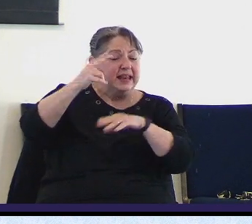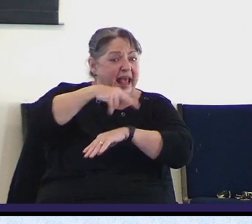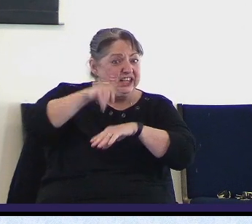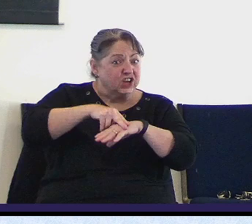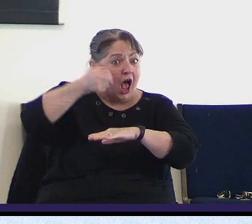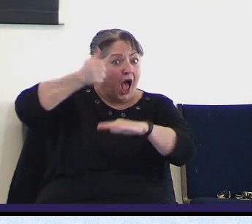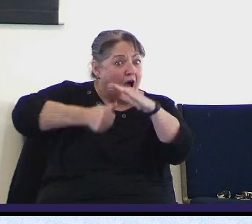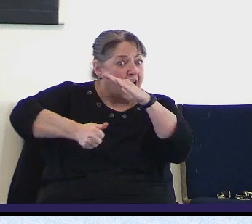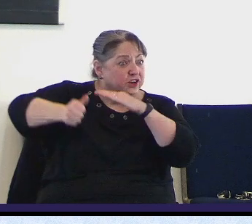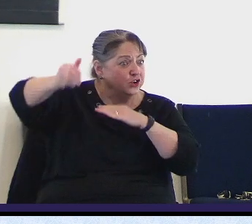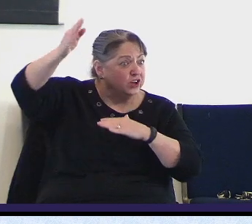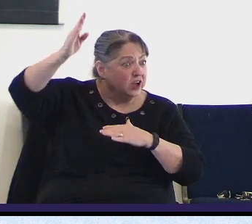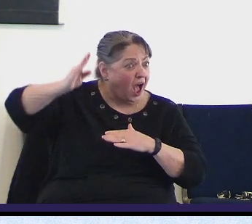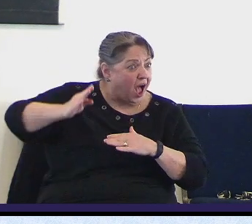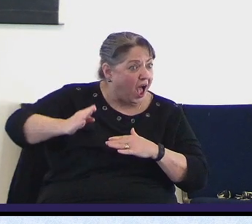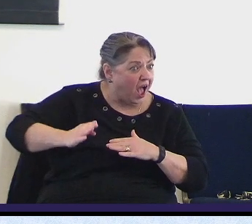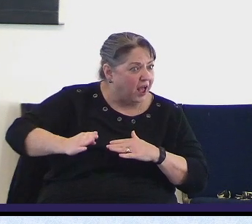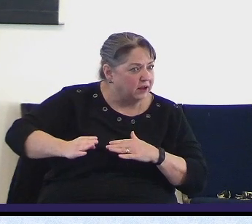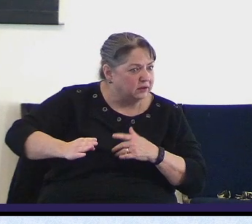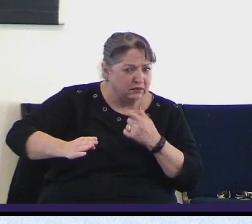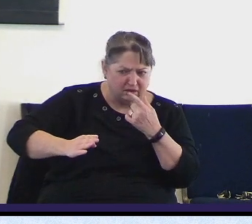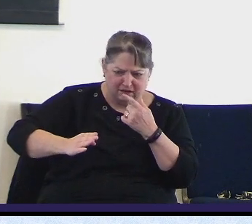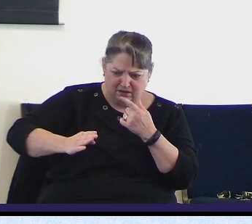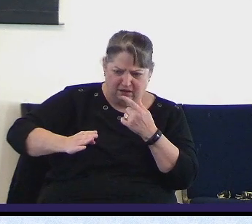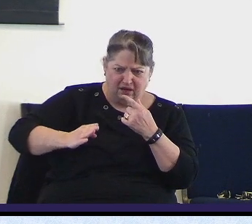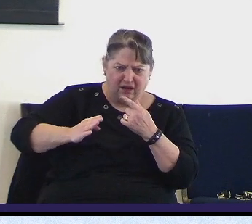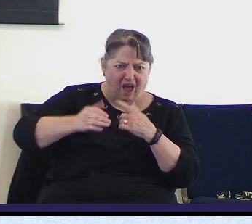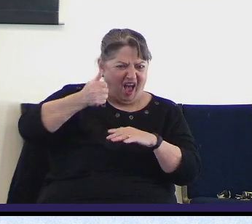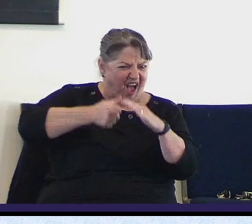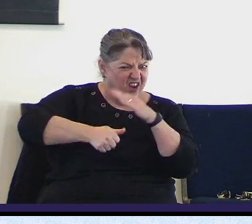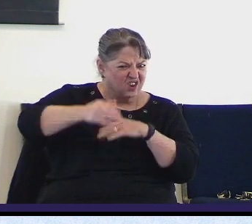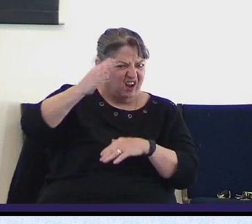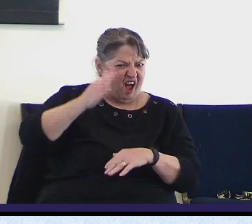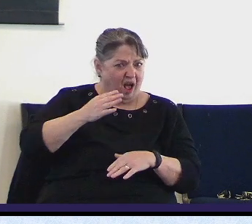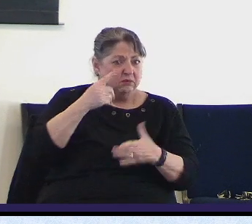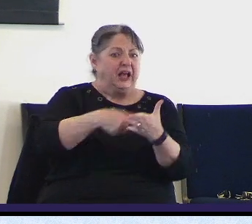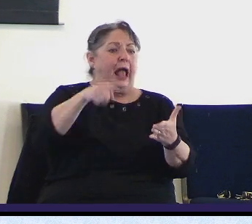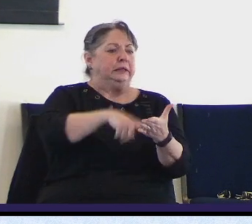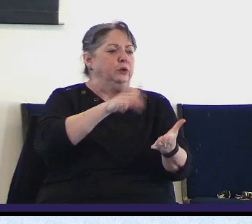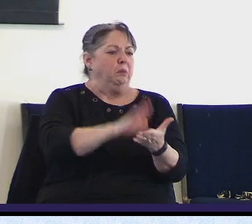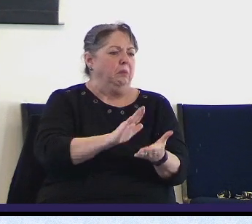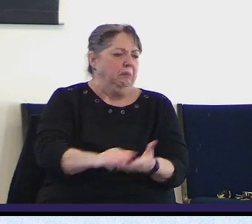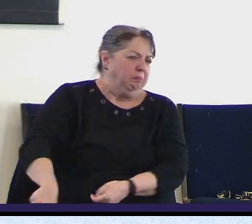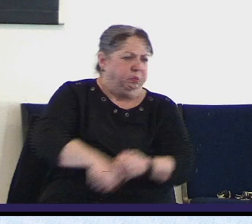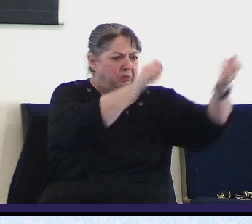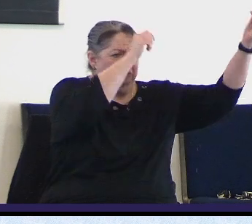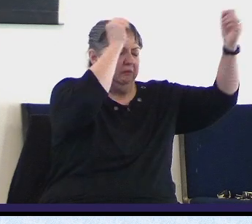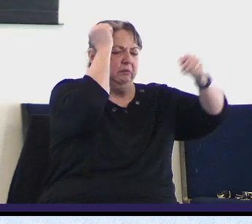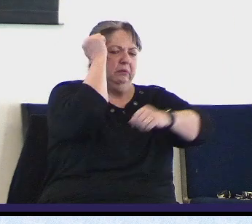God, under God, because of those two words, we don't even want to hear that said in school anymore.